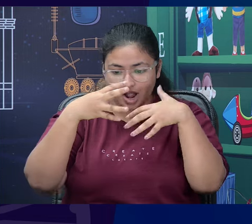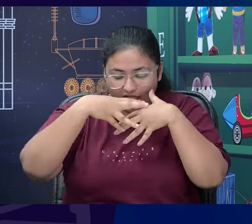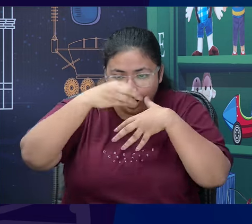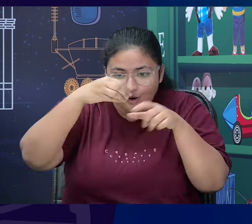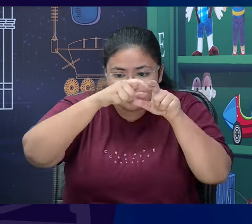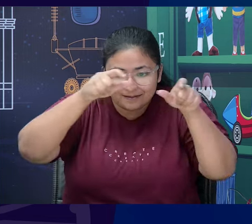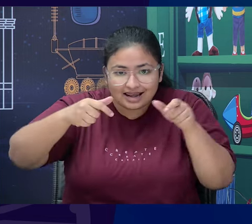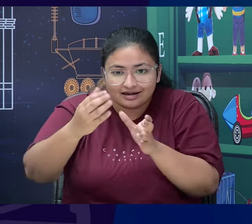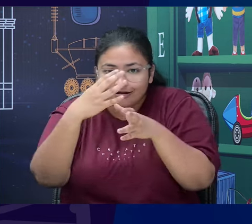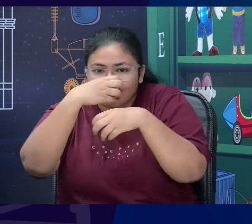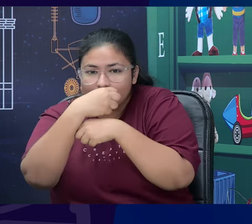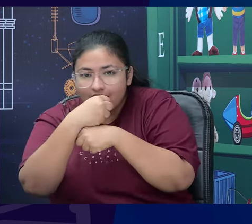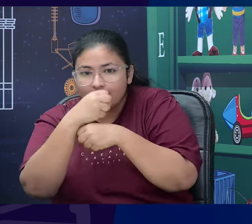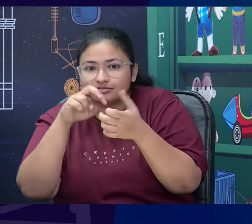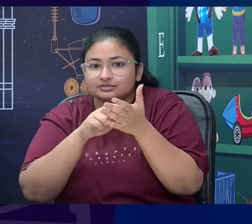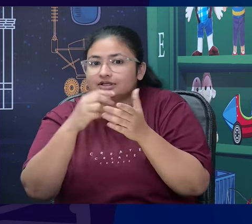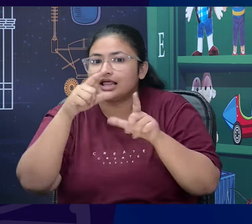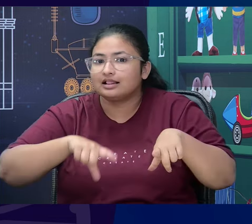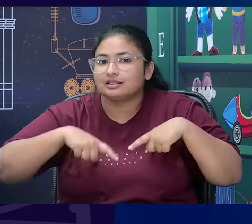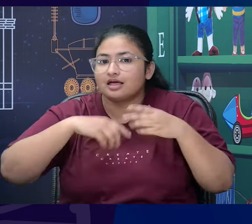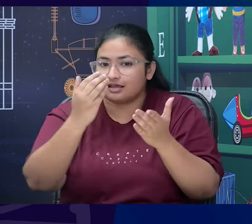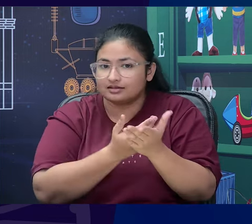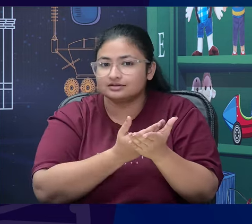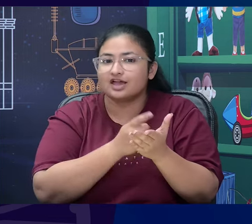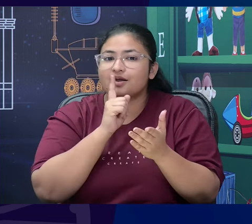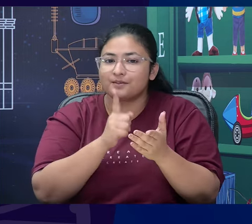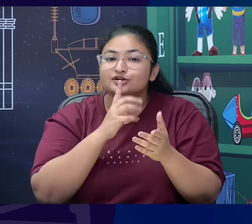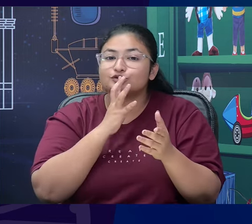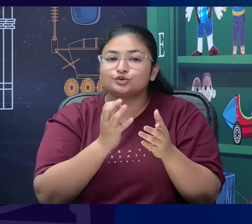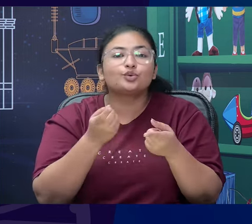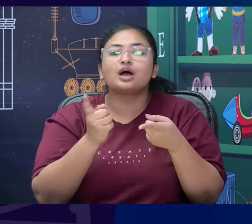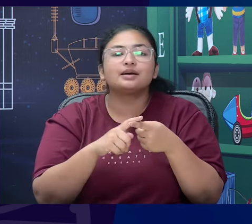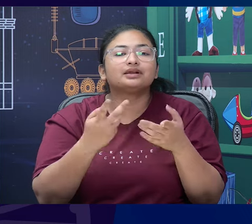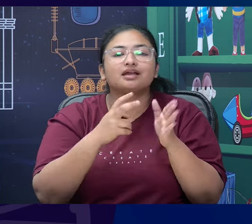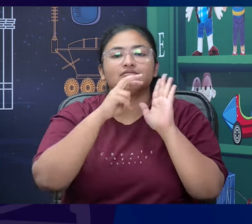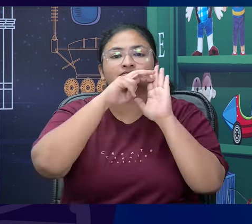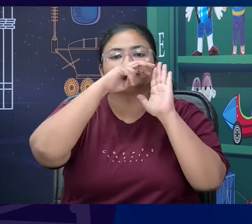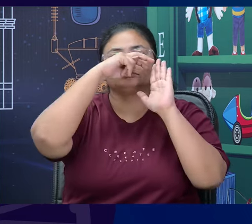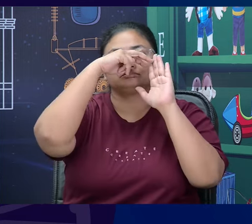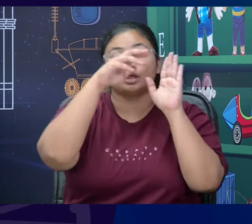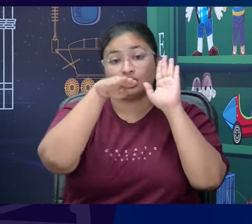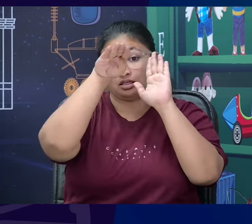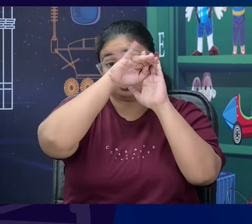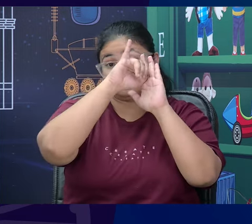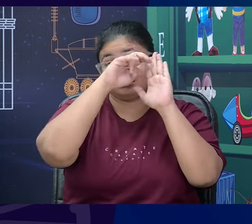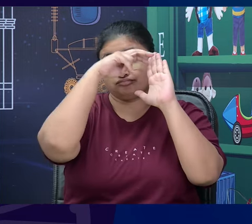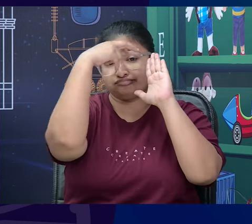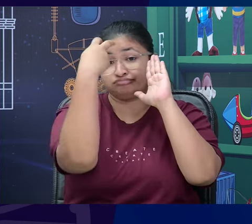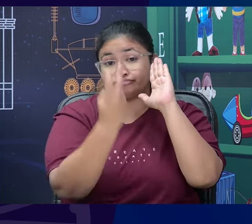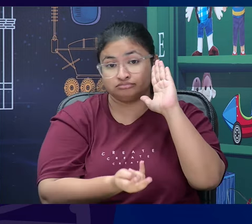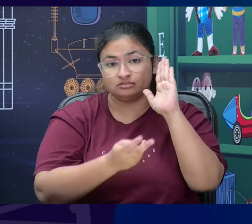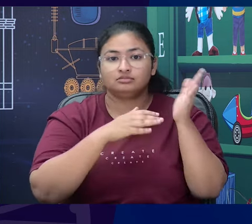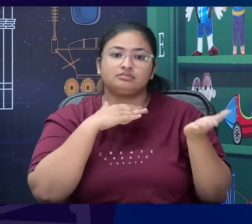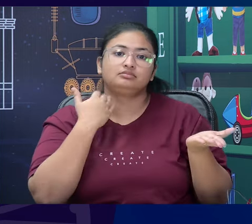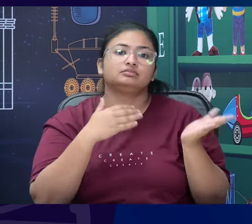Yes. Yes. So, he does that and instead of escaping he ends up dead on the pavement